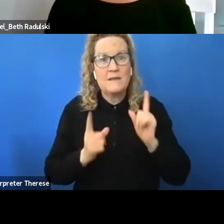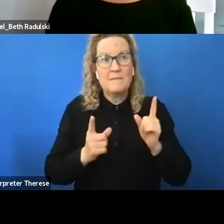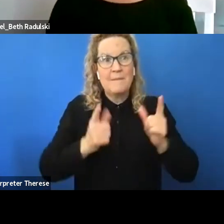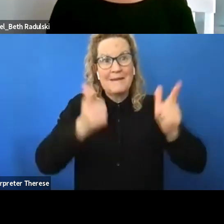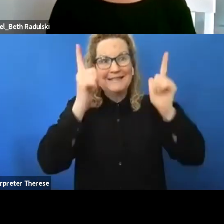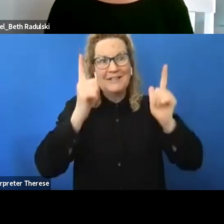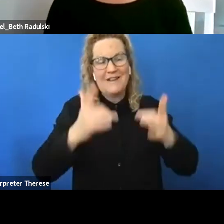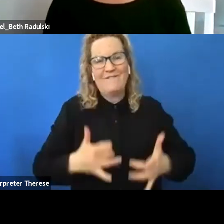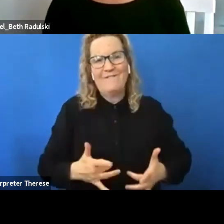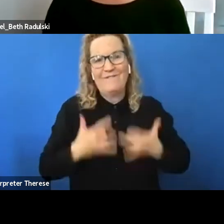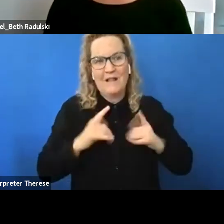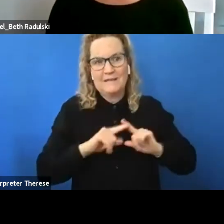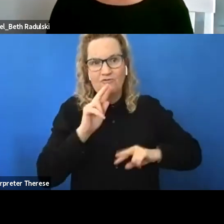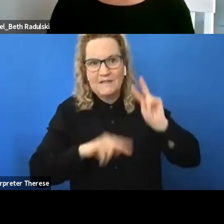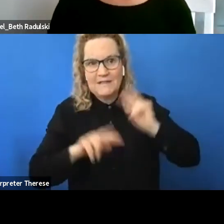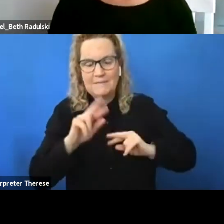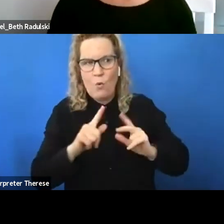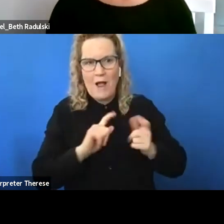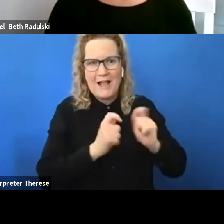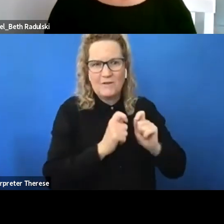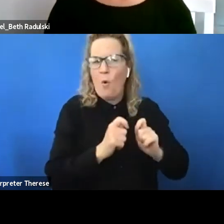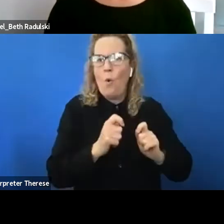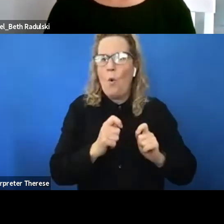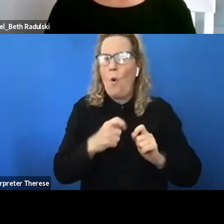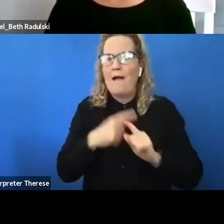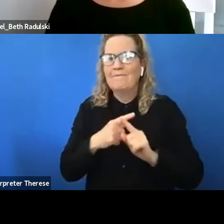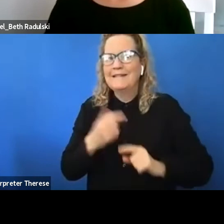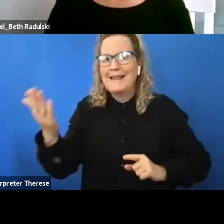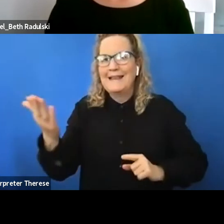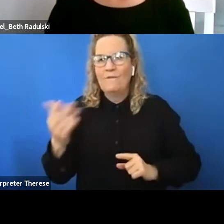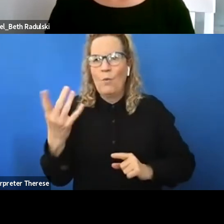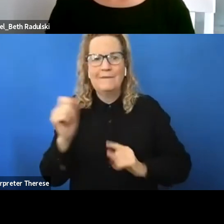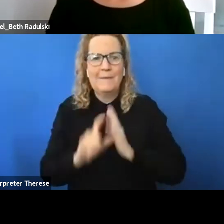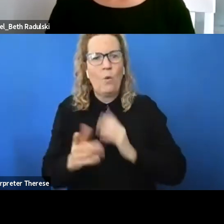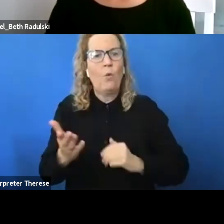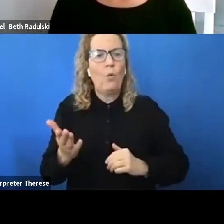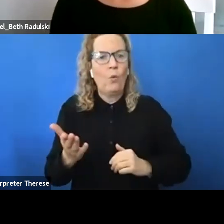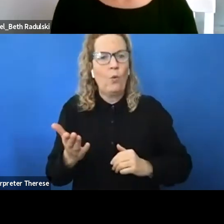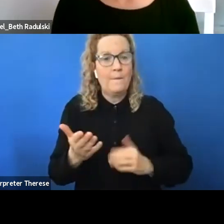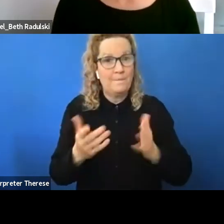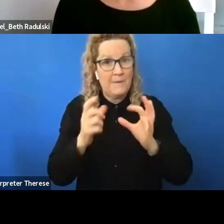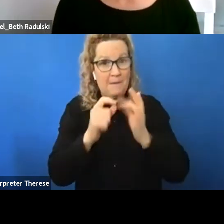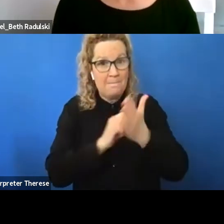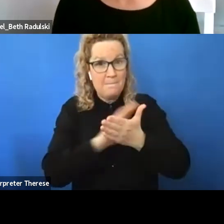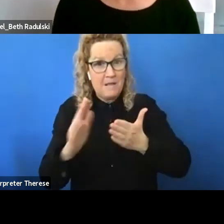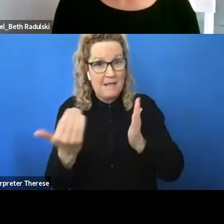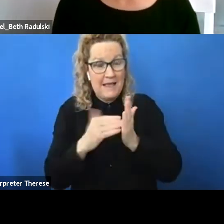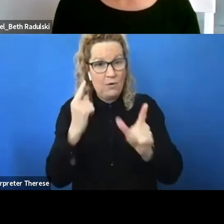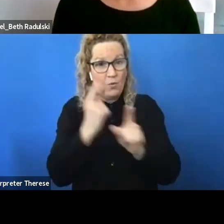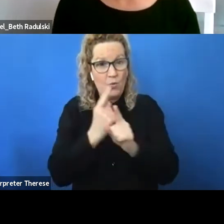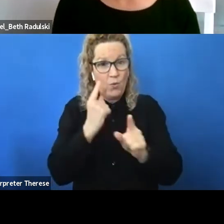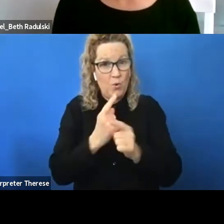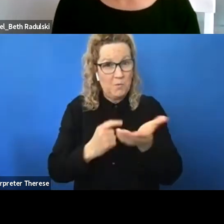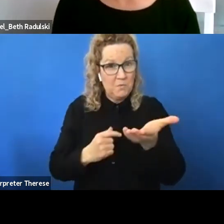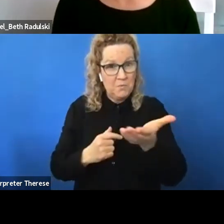assessments as an advantage to the student registered with a disability beth did you want to make any comment against that question